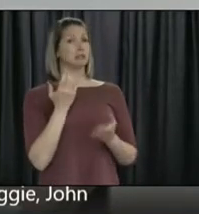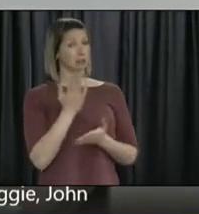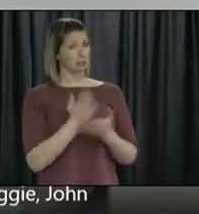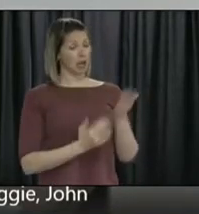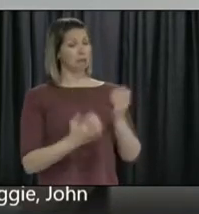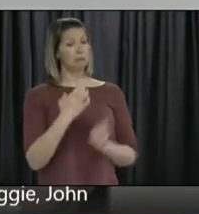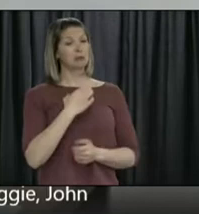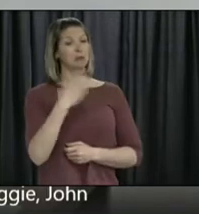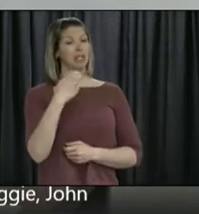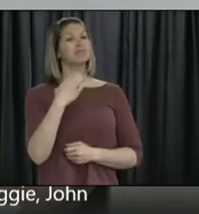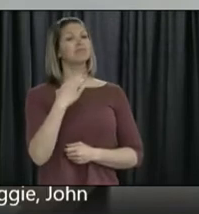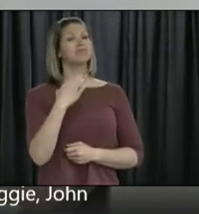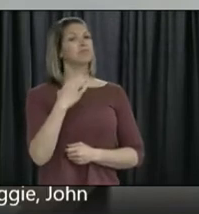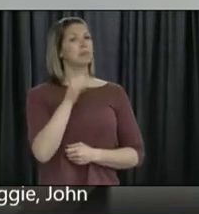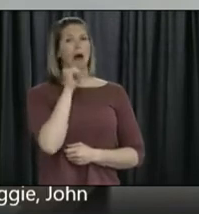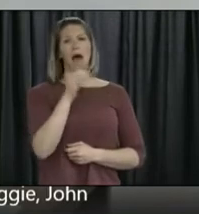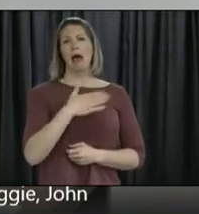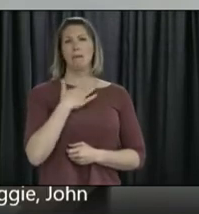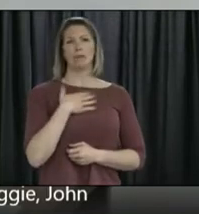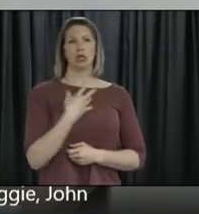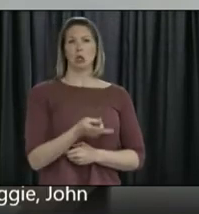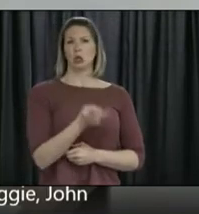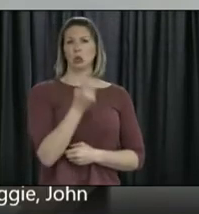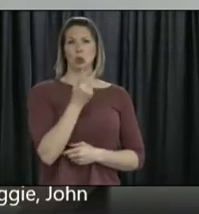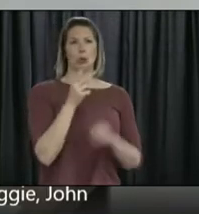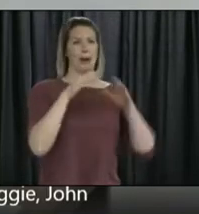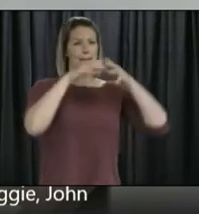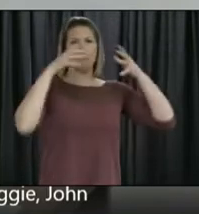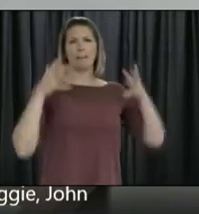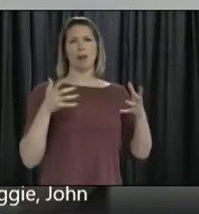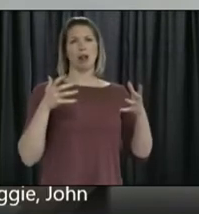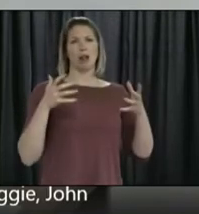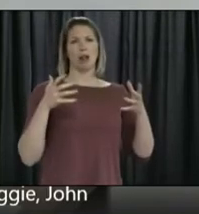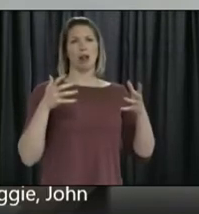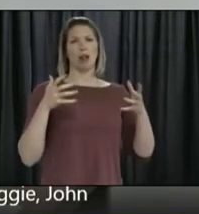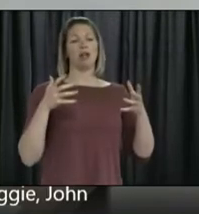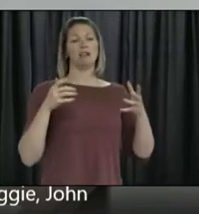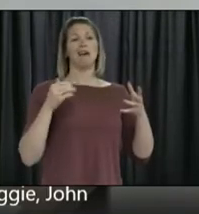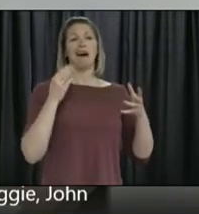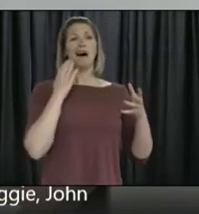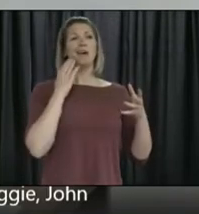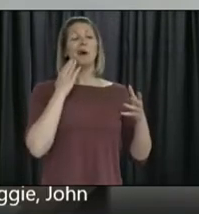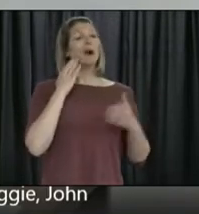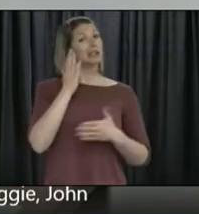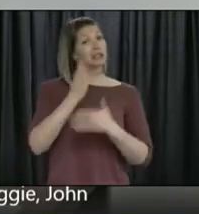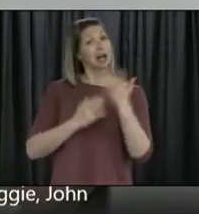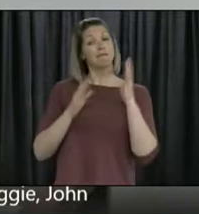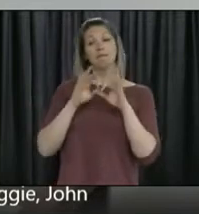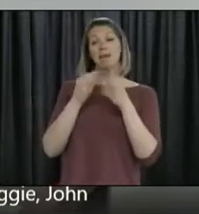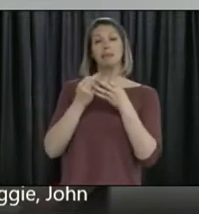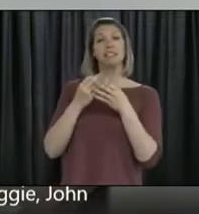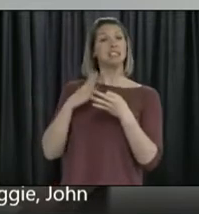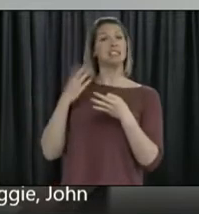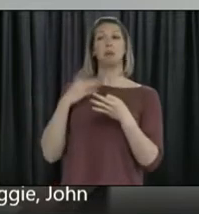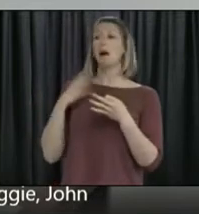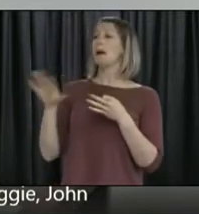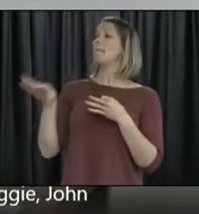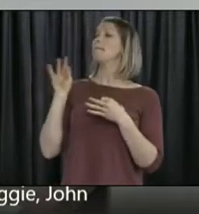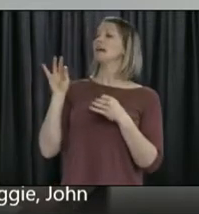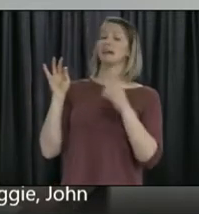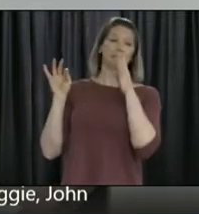And, you know, I know of some families who have stayed in their own smaller bubble rather than